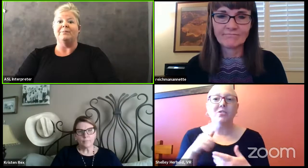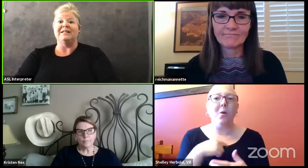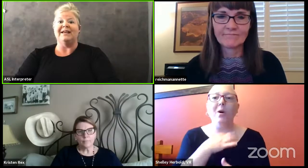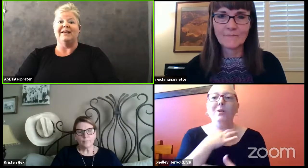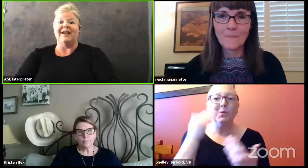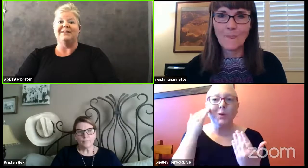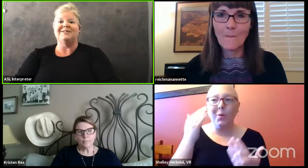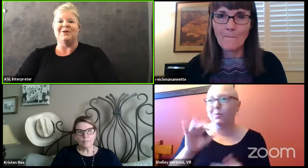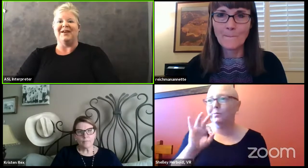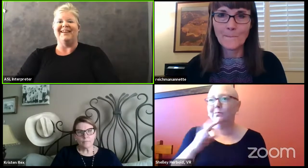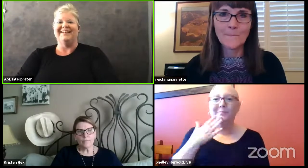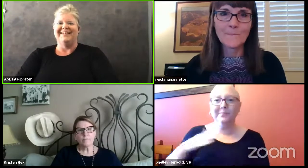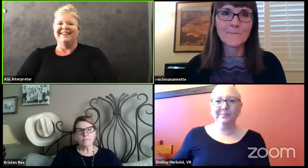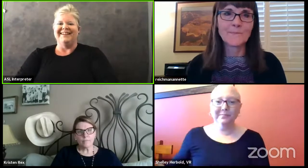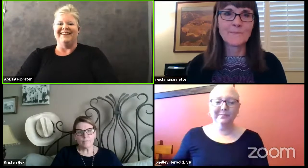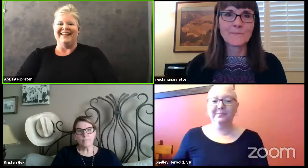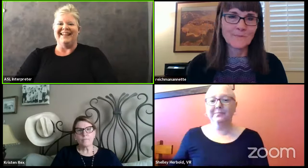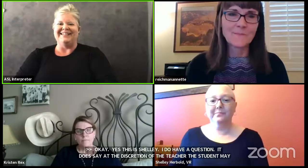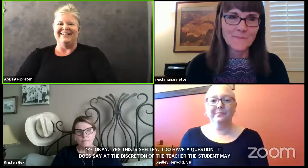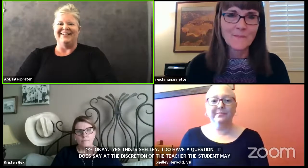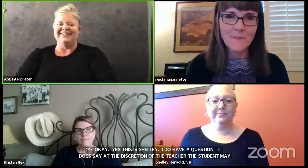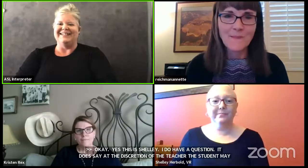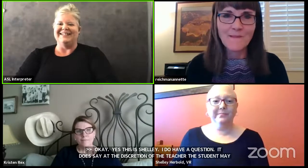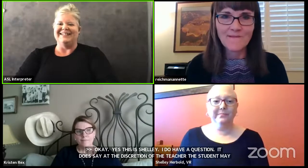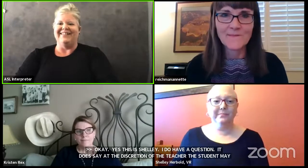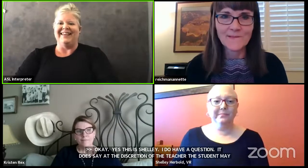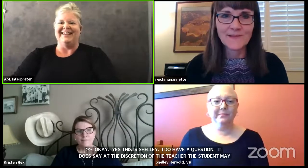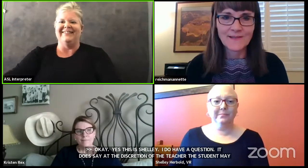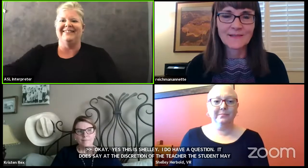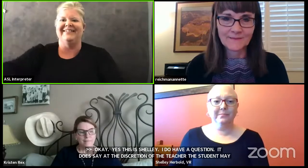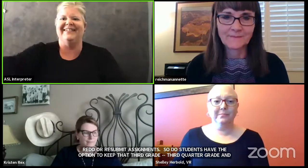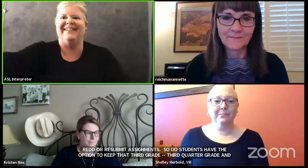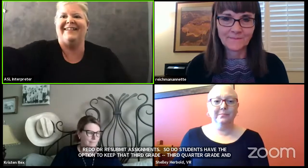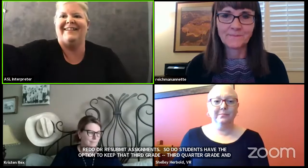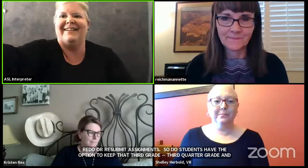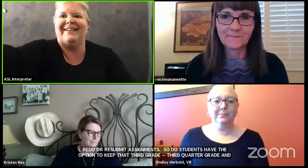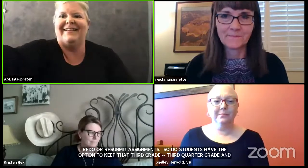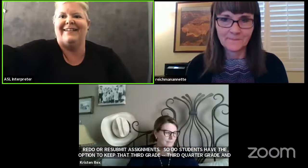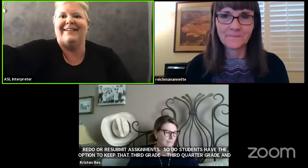Okay. I'm seeing a yes. Okay. Great. That's all I wanted to know. Thank you.